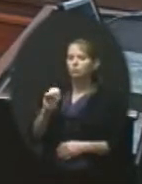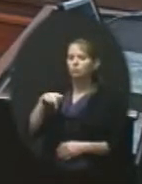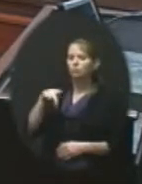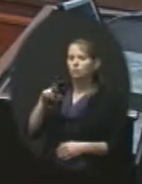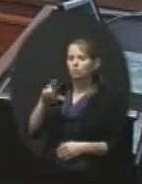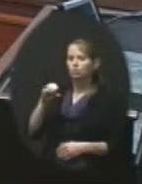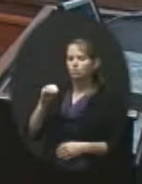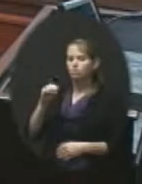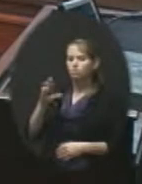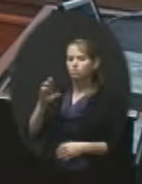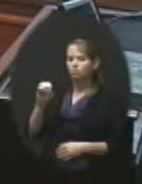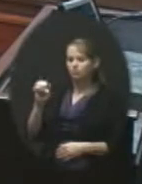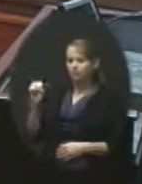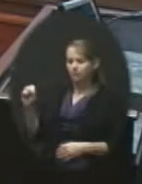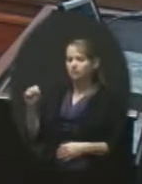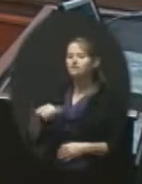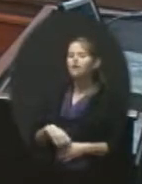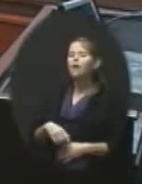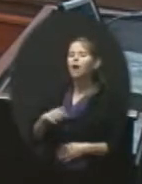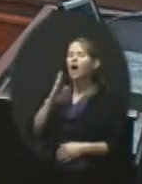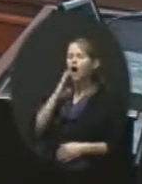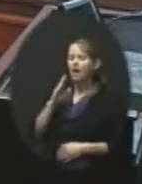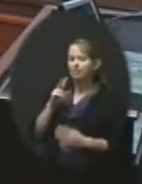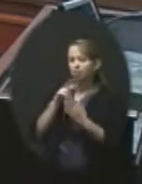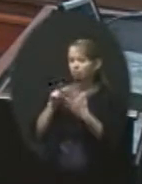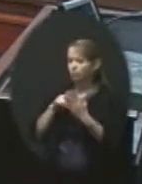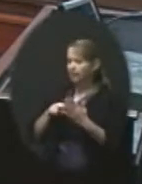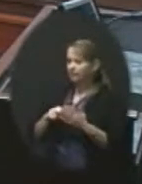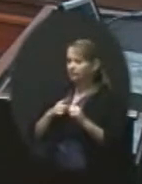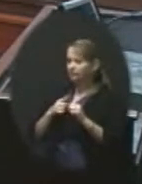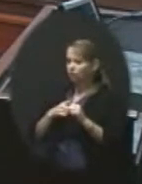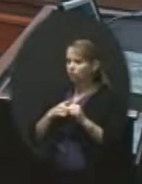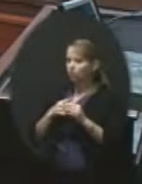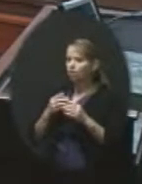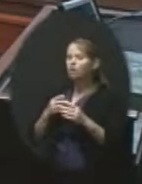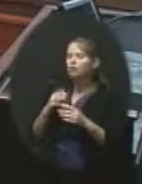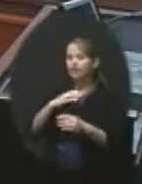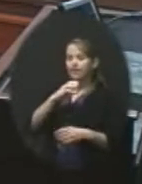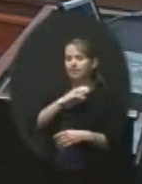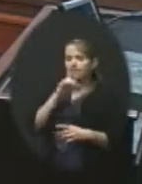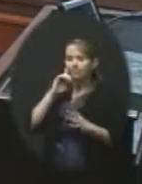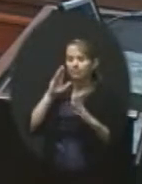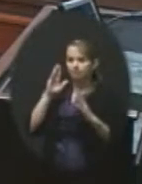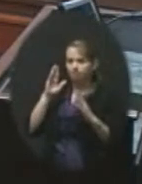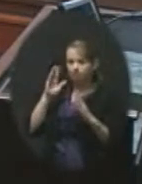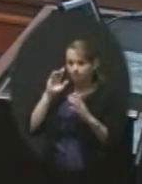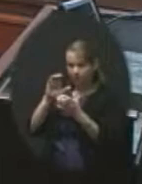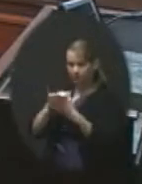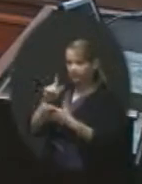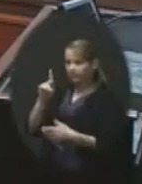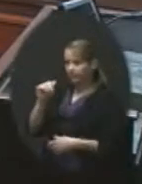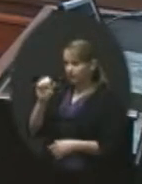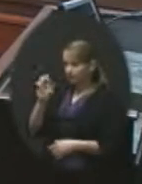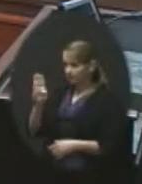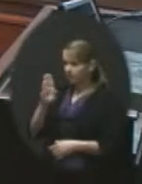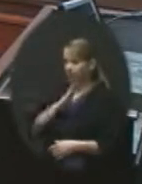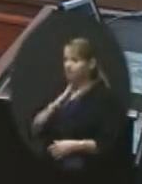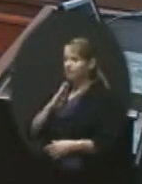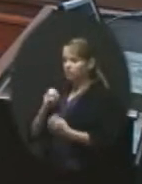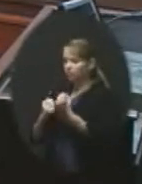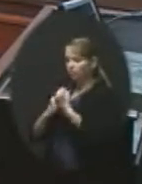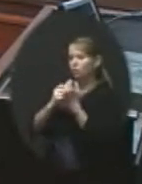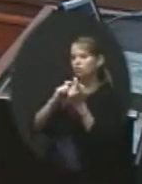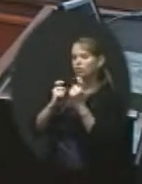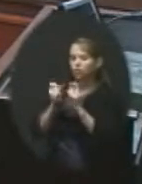I'm going to read this off the top also just so that we can kind of get some supporting behind it. Committee believes KASB members support changes to make it